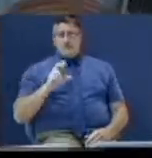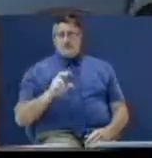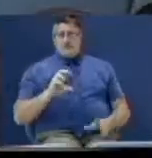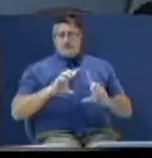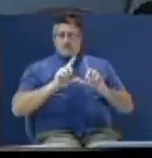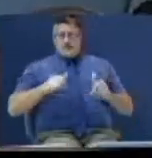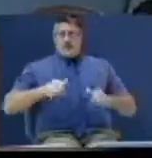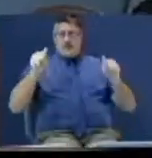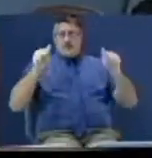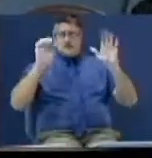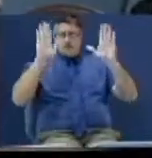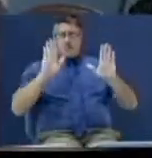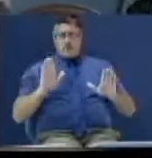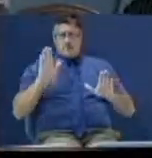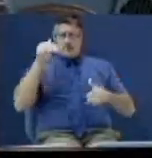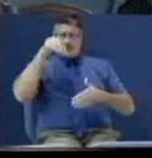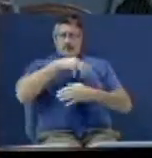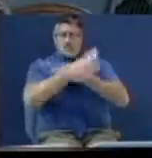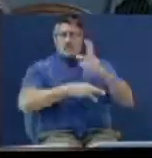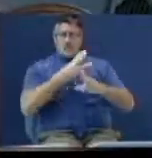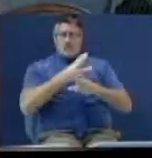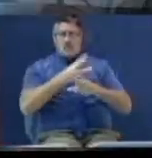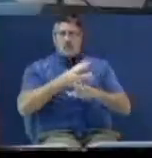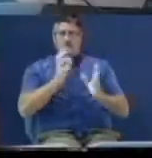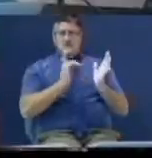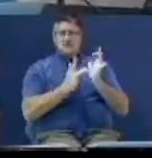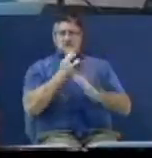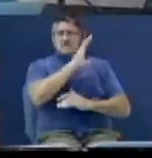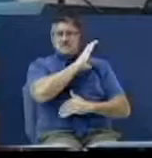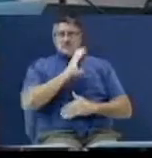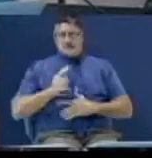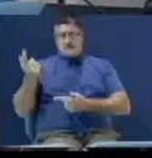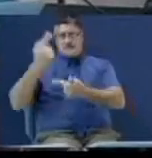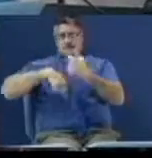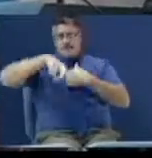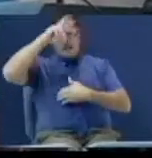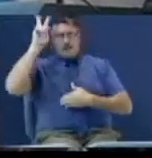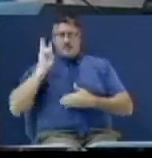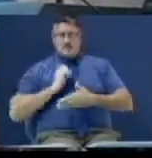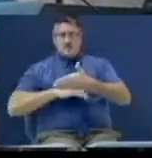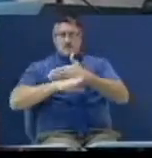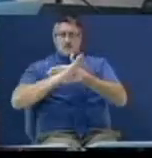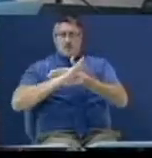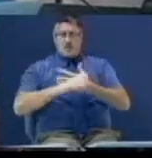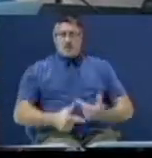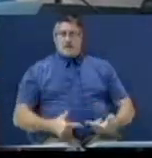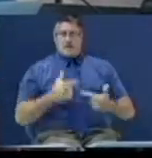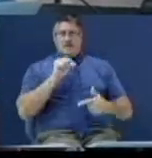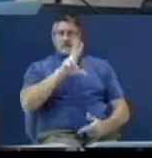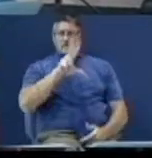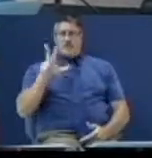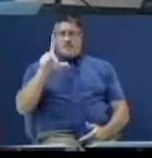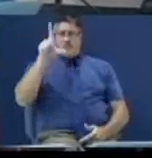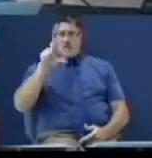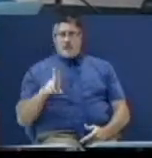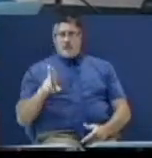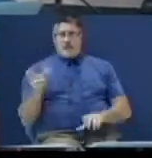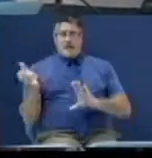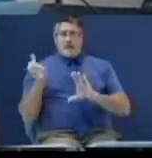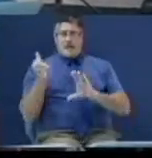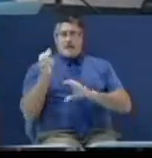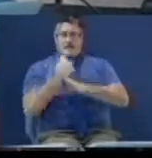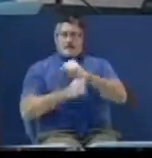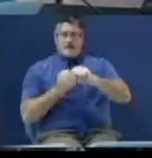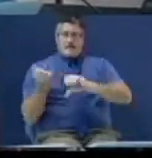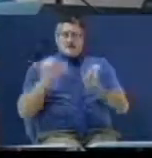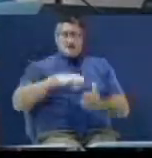that Jesus Christ came, of a virgin, lived 33 and a half years, died on an old rugged